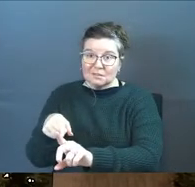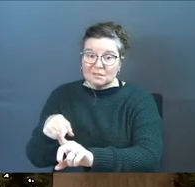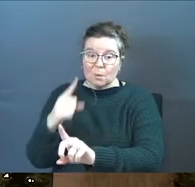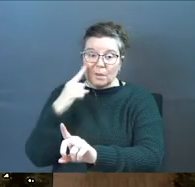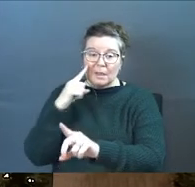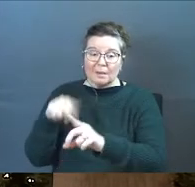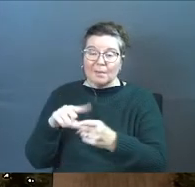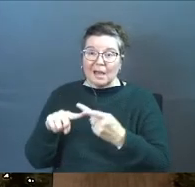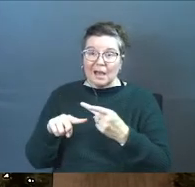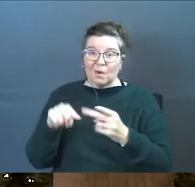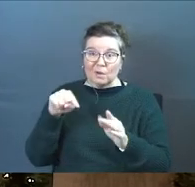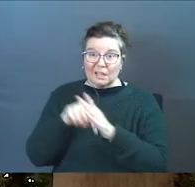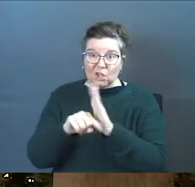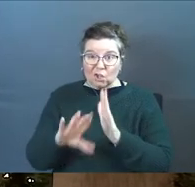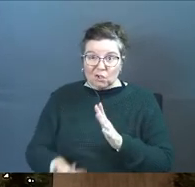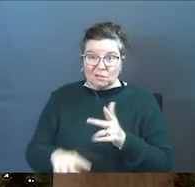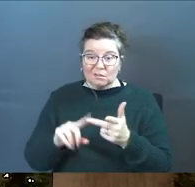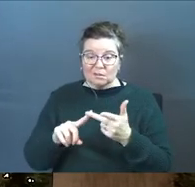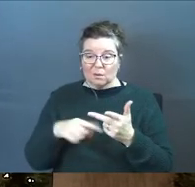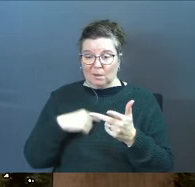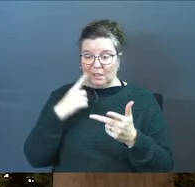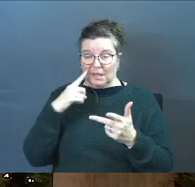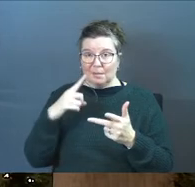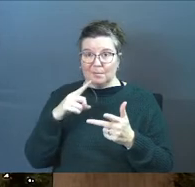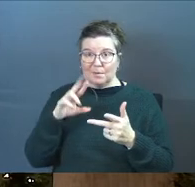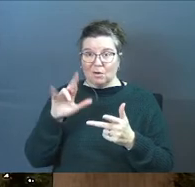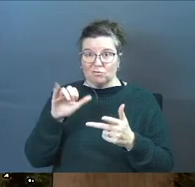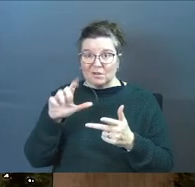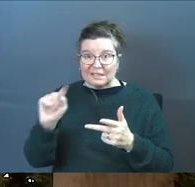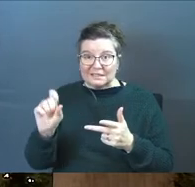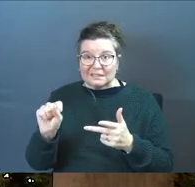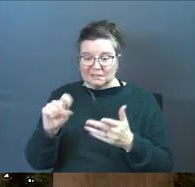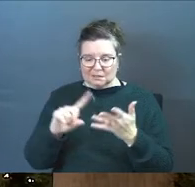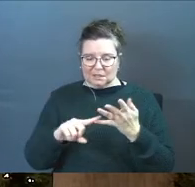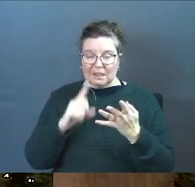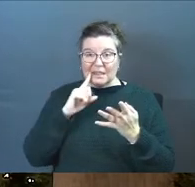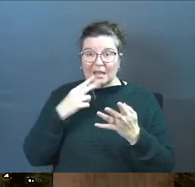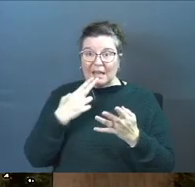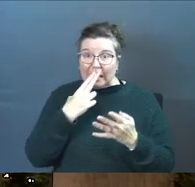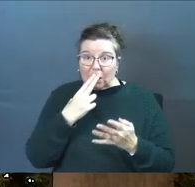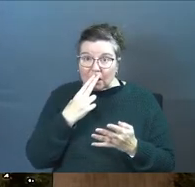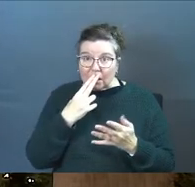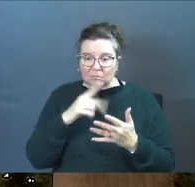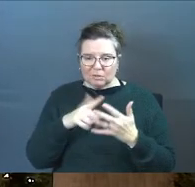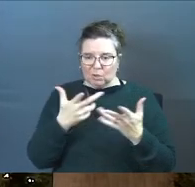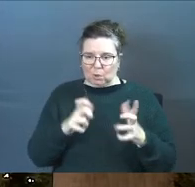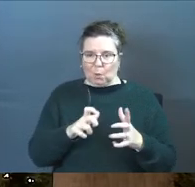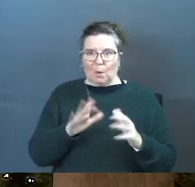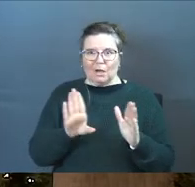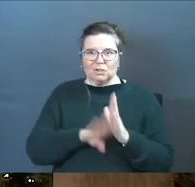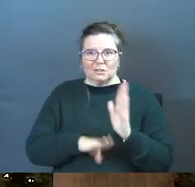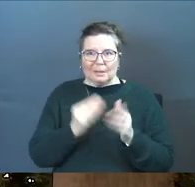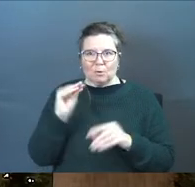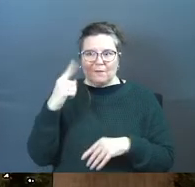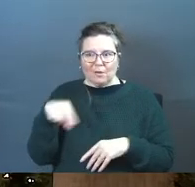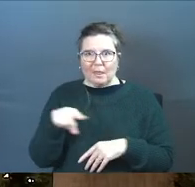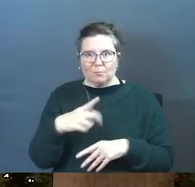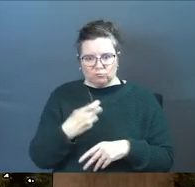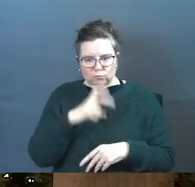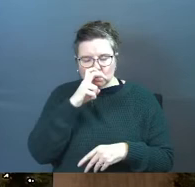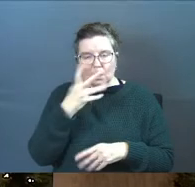when we think about serial killers, when we think about racists, when we think about Hitler, you don't want cheap grace for them.